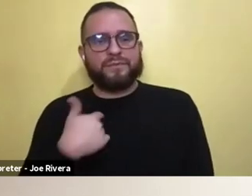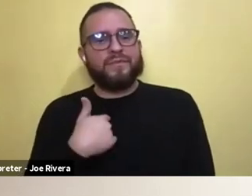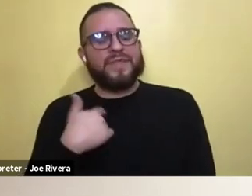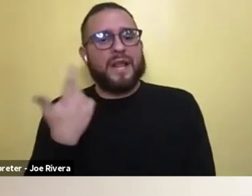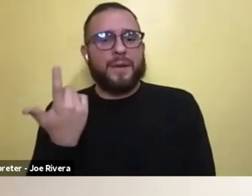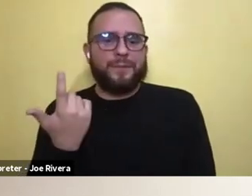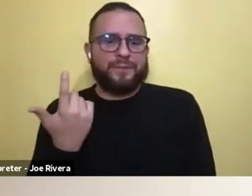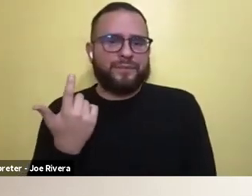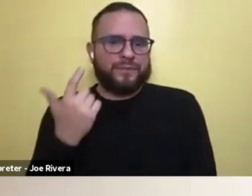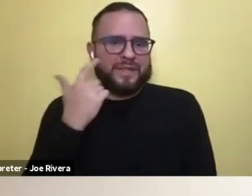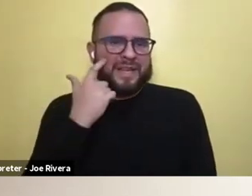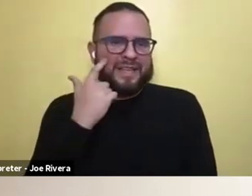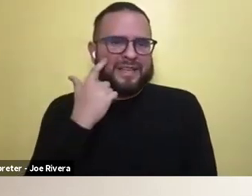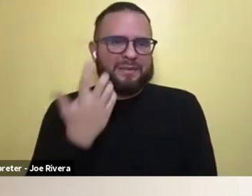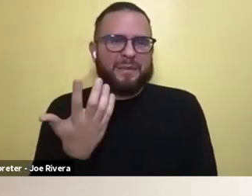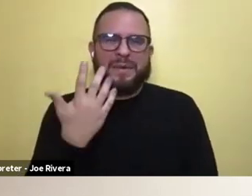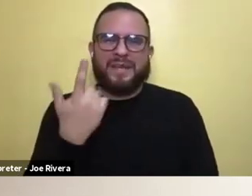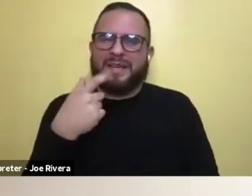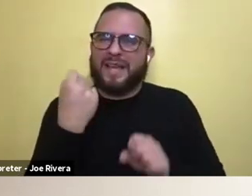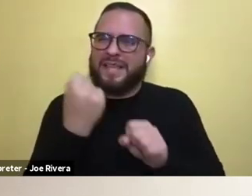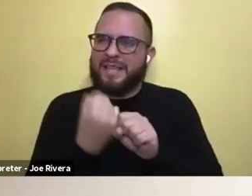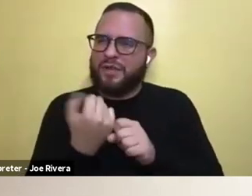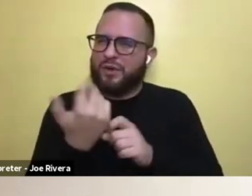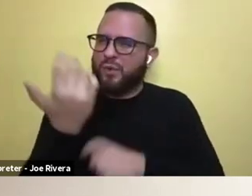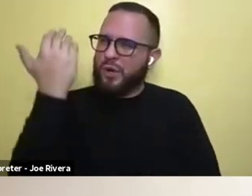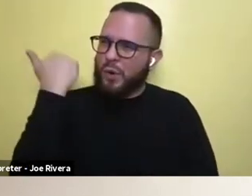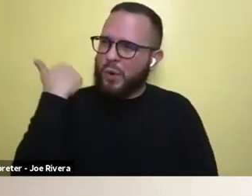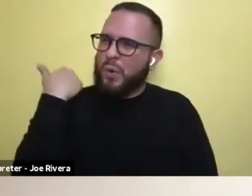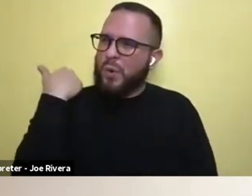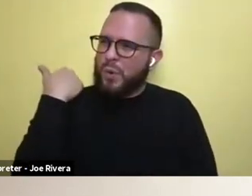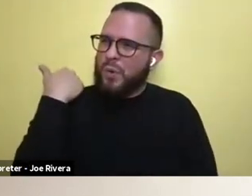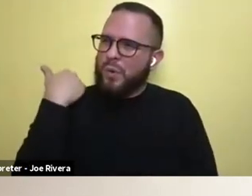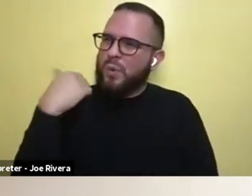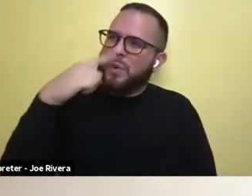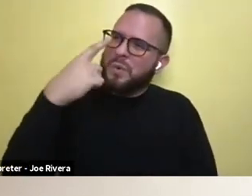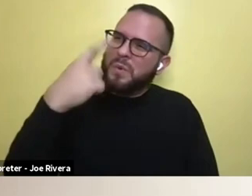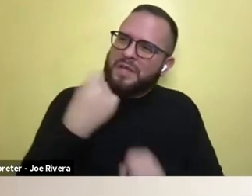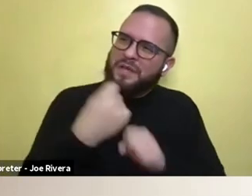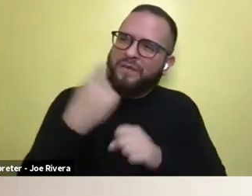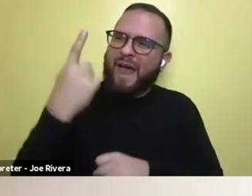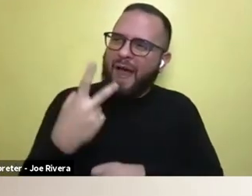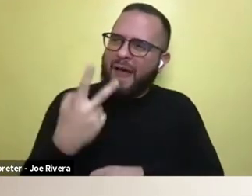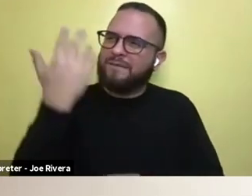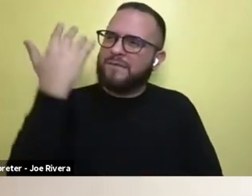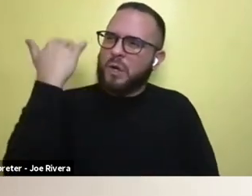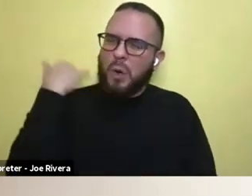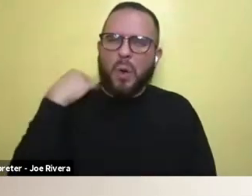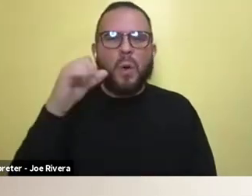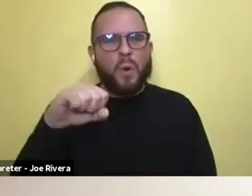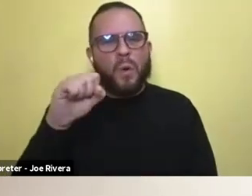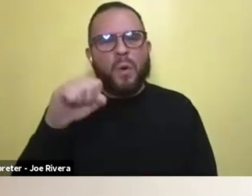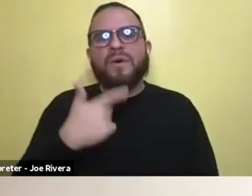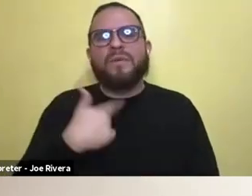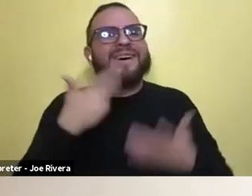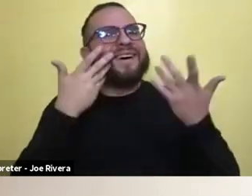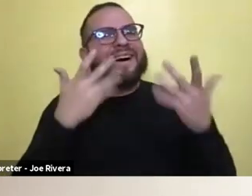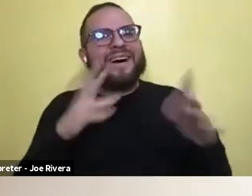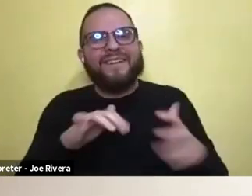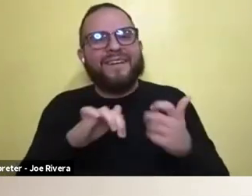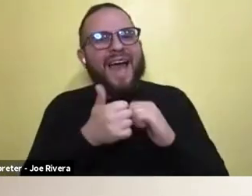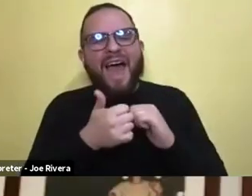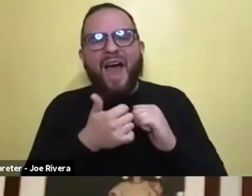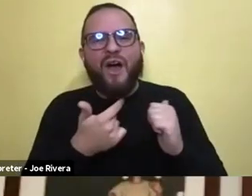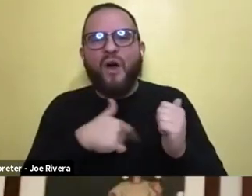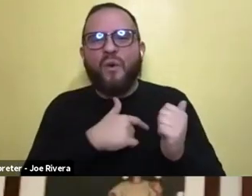will correct me like a year ago, year and a half ago, probably even, yeah, something like that. Um, you know, I don't know how else we get through